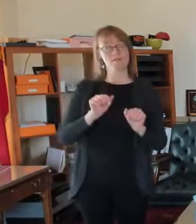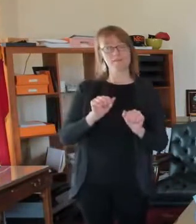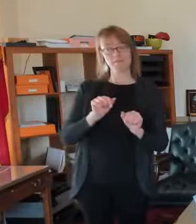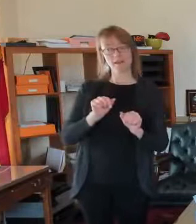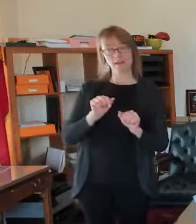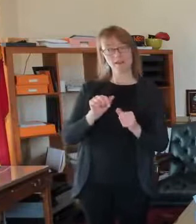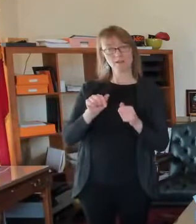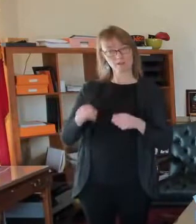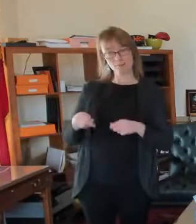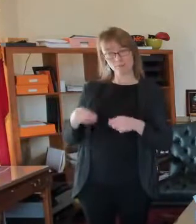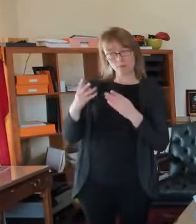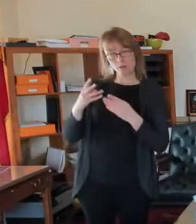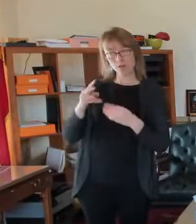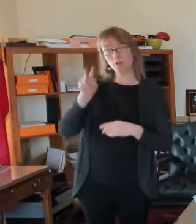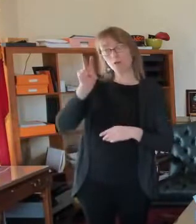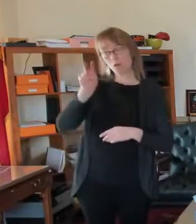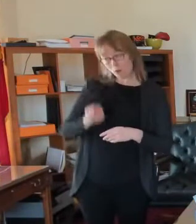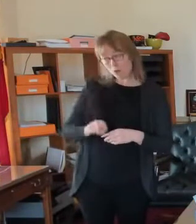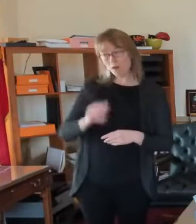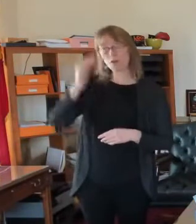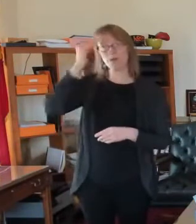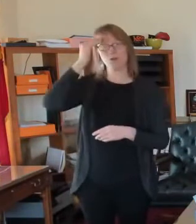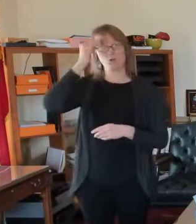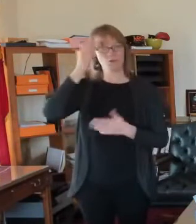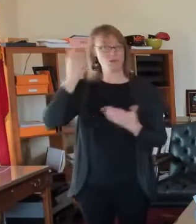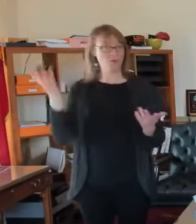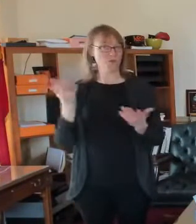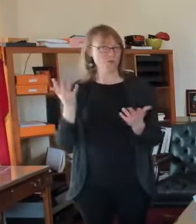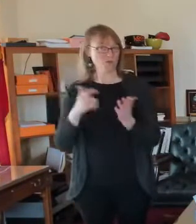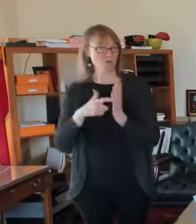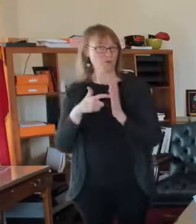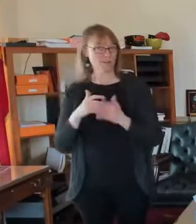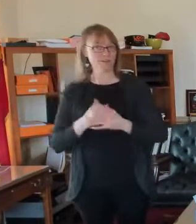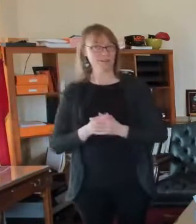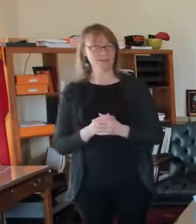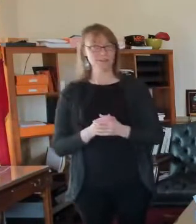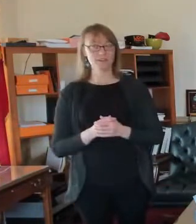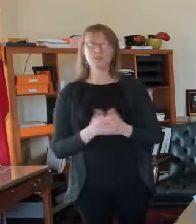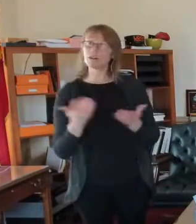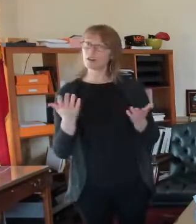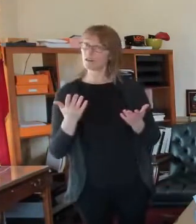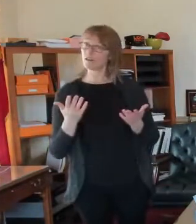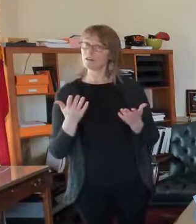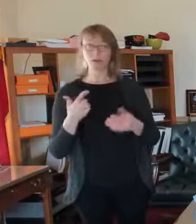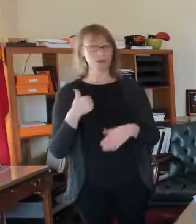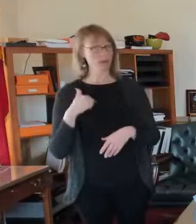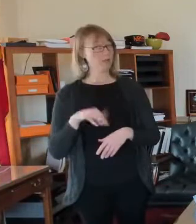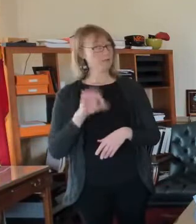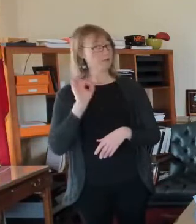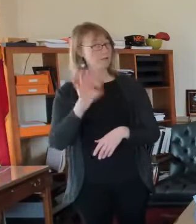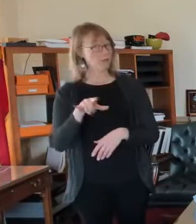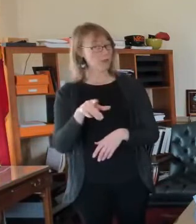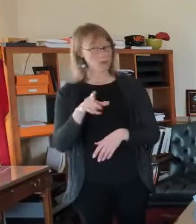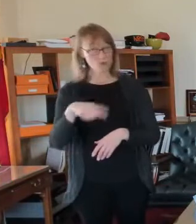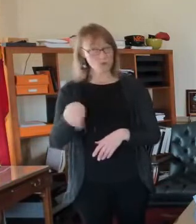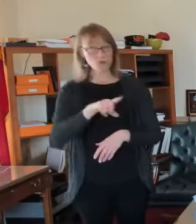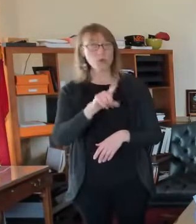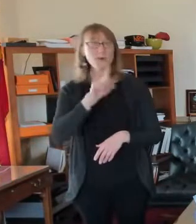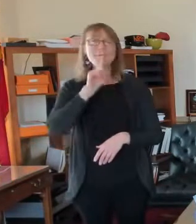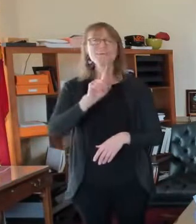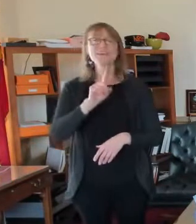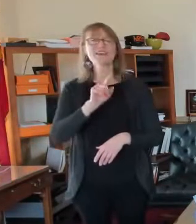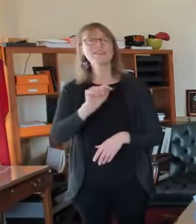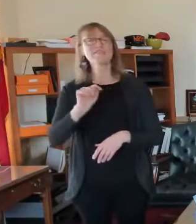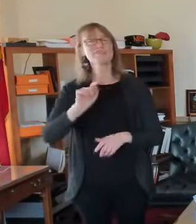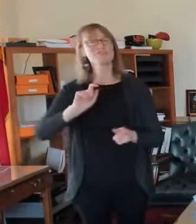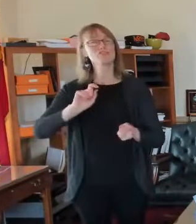of the, uh, one of the ads and there are a number of them and it's, you be the change you want to see. And, um, so if you know